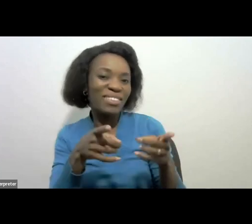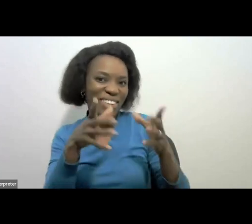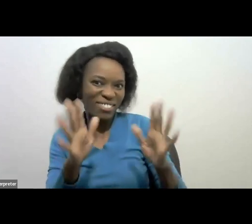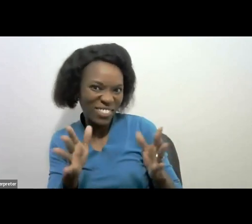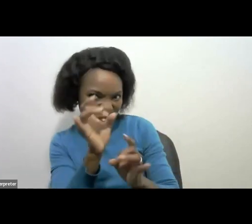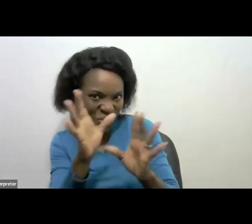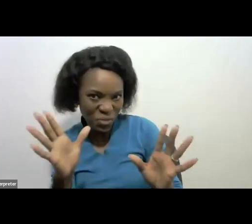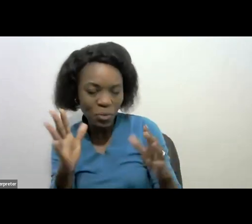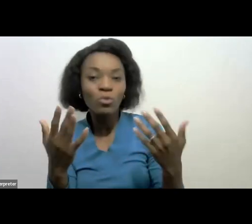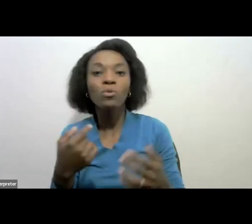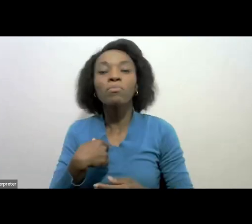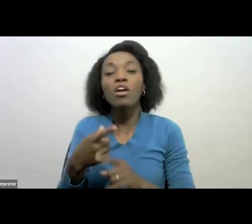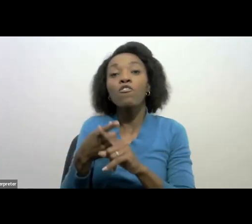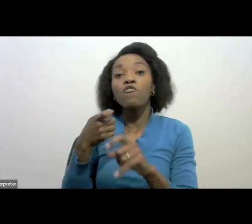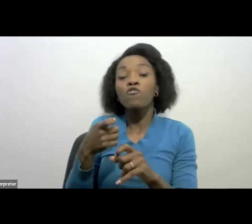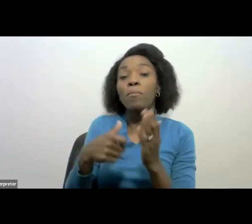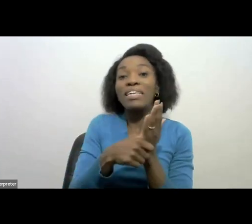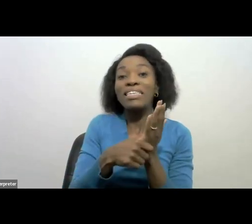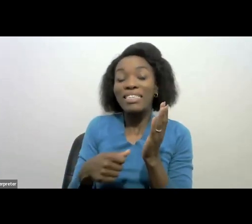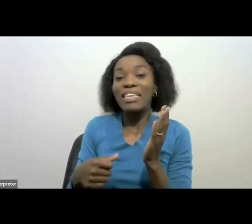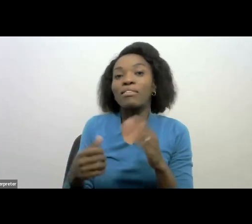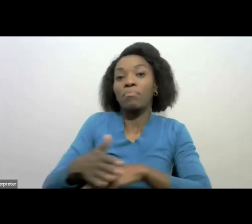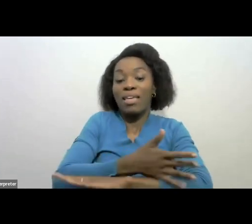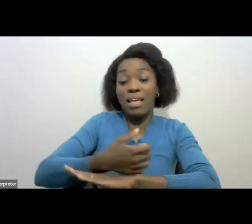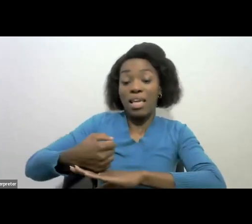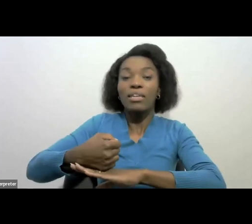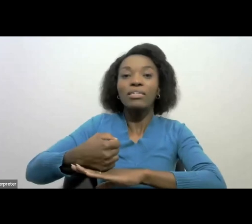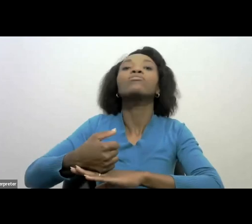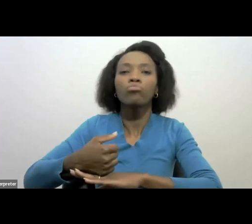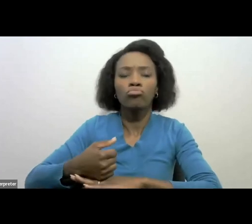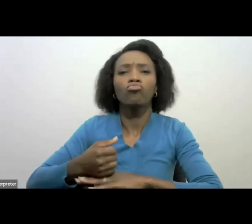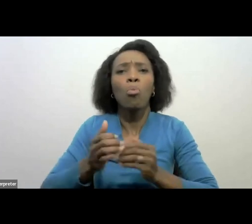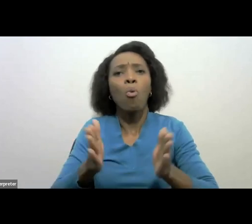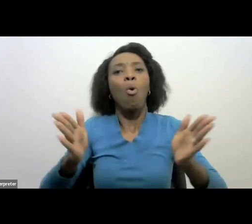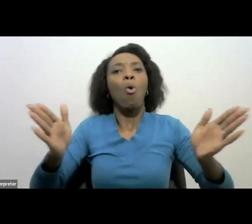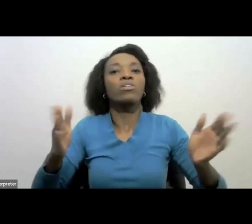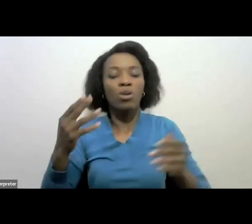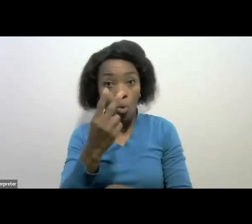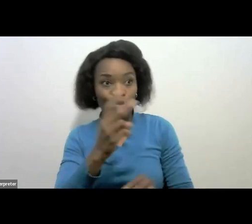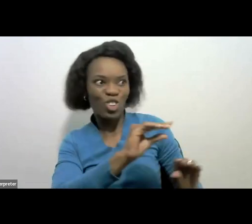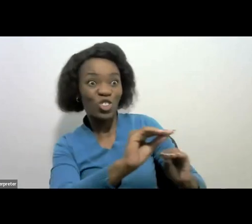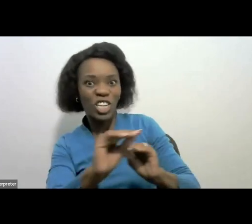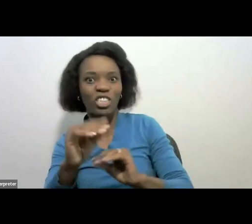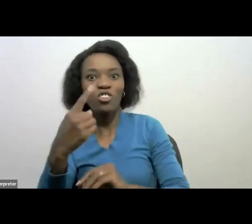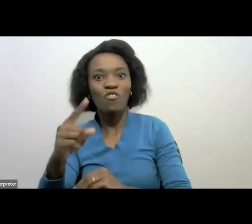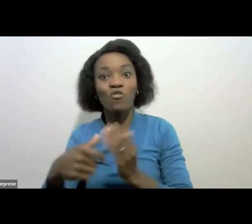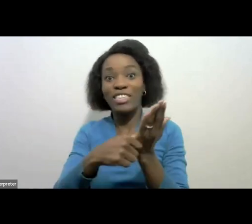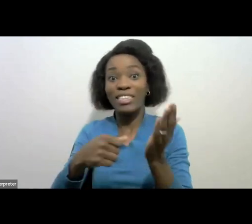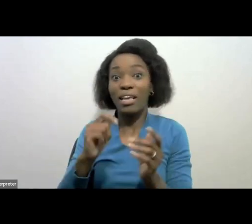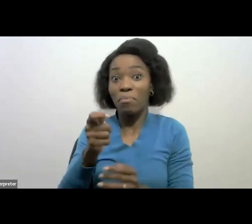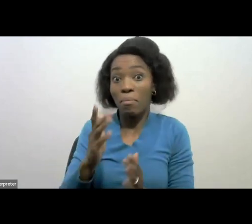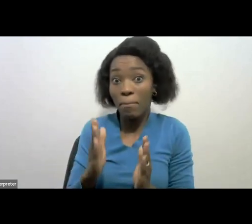taxpayer-based broadening and taxpayer education. I will take you through to your presentation today.